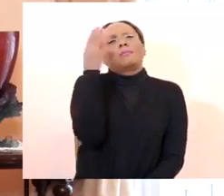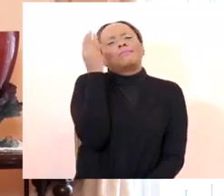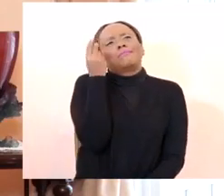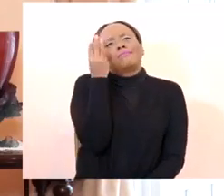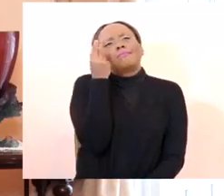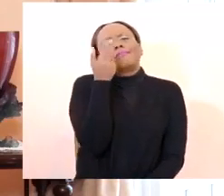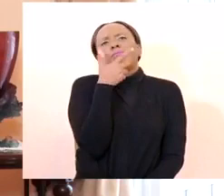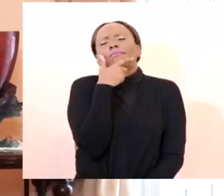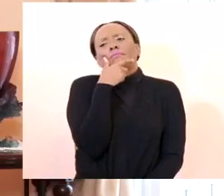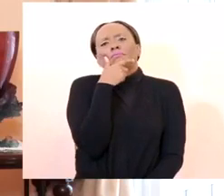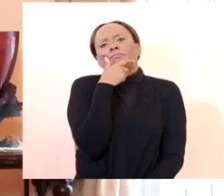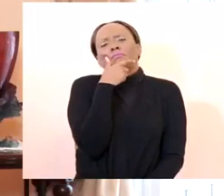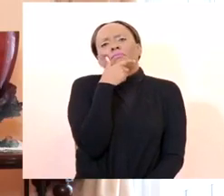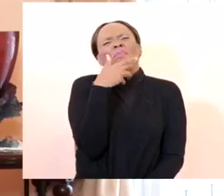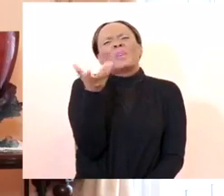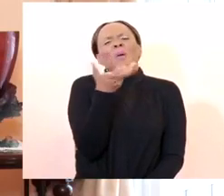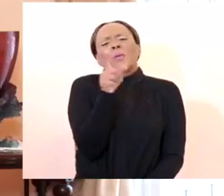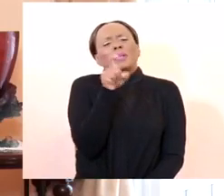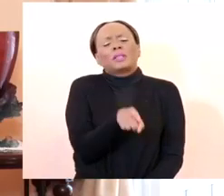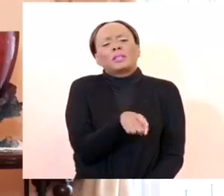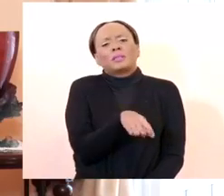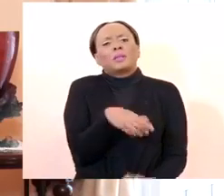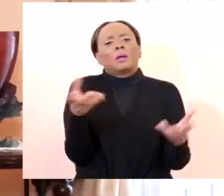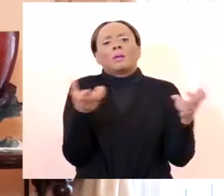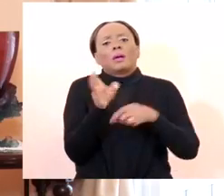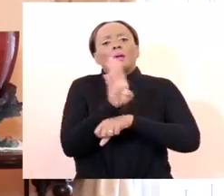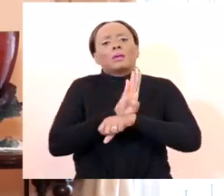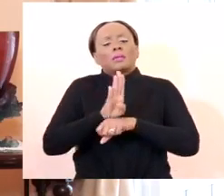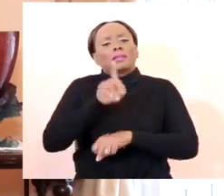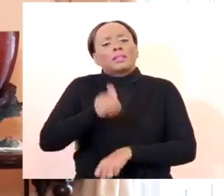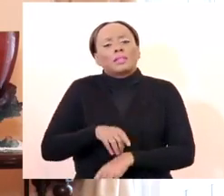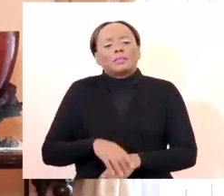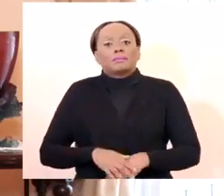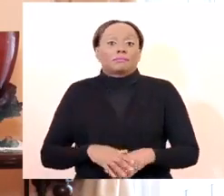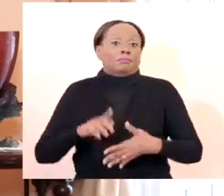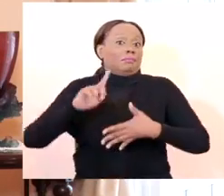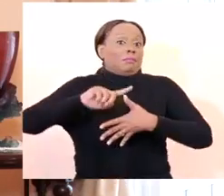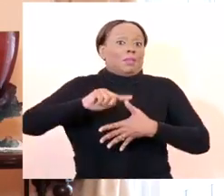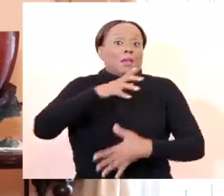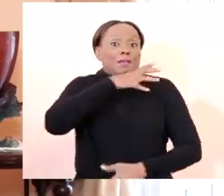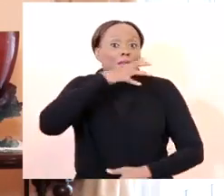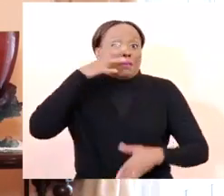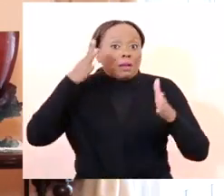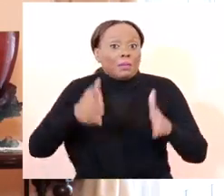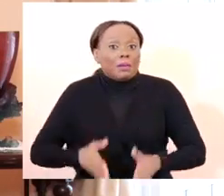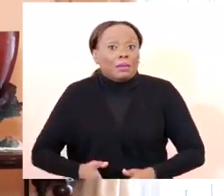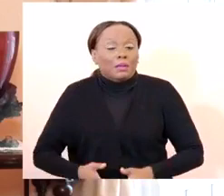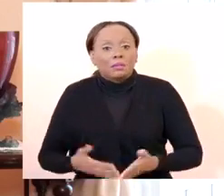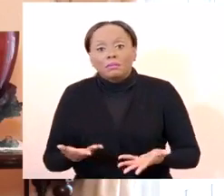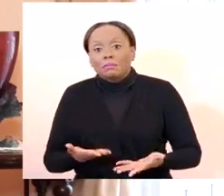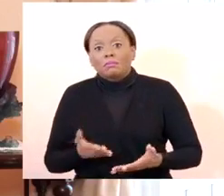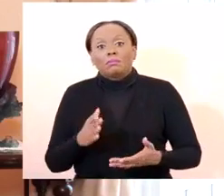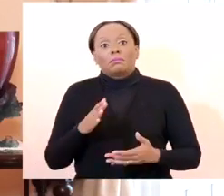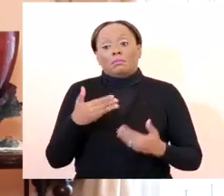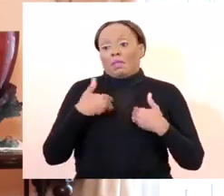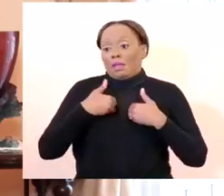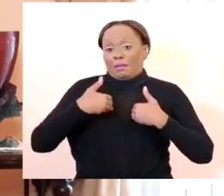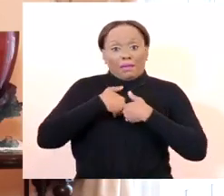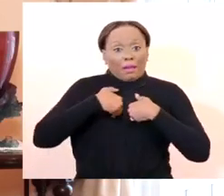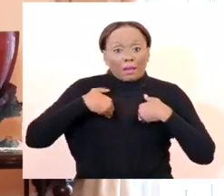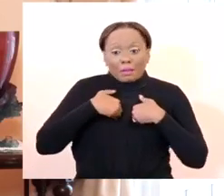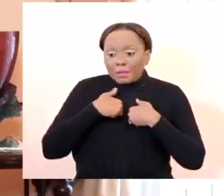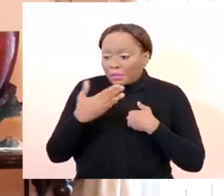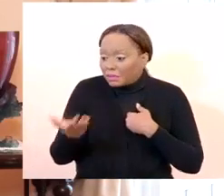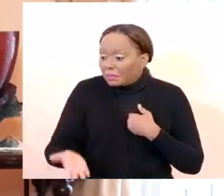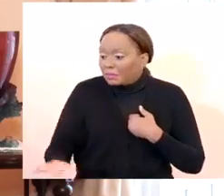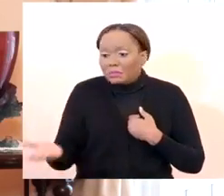Barbadians need to have access to? Obviously, farmers need to operate because they have livestock to attend to, they have